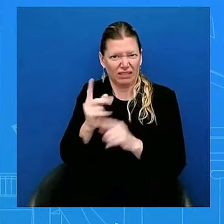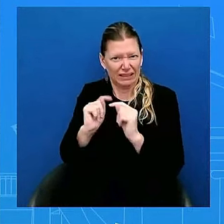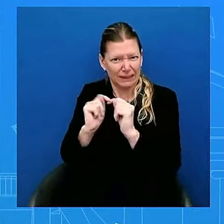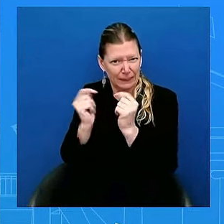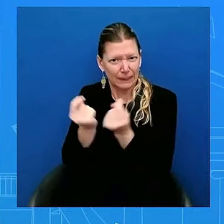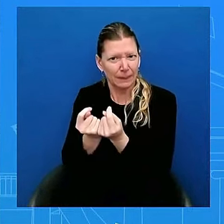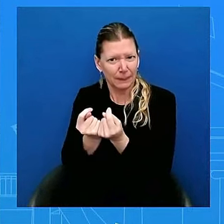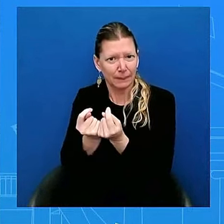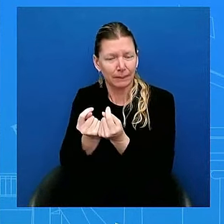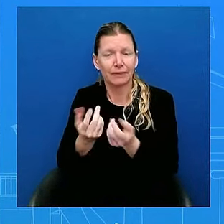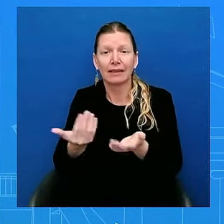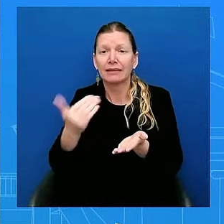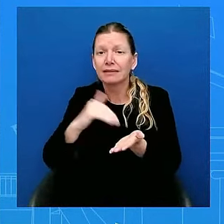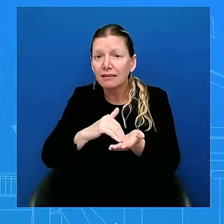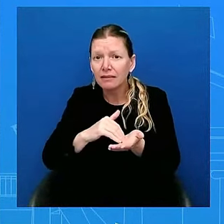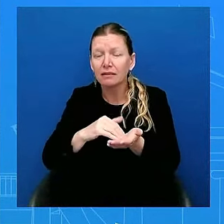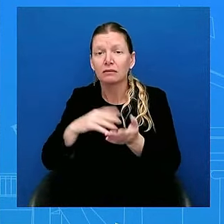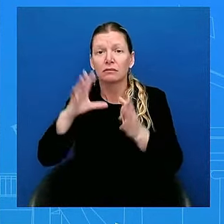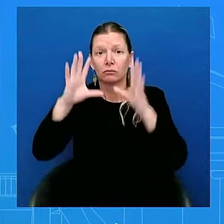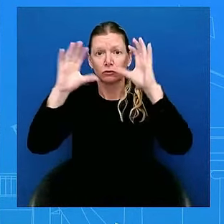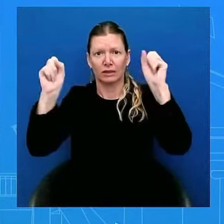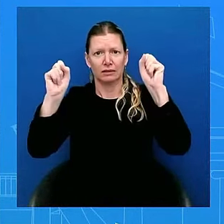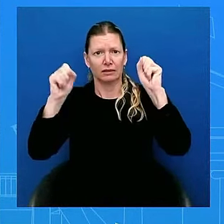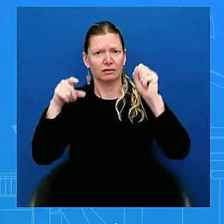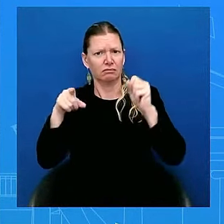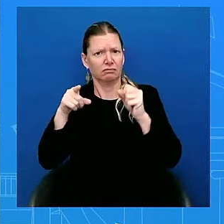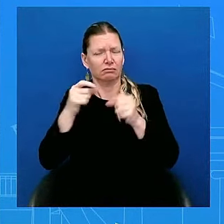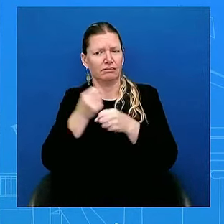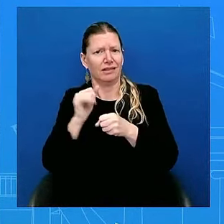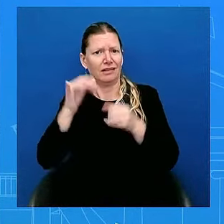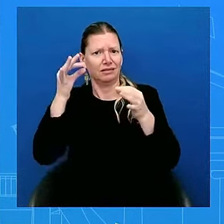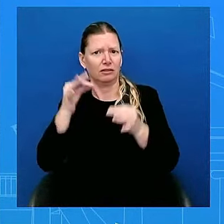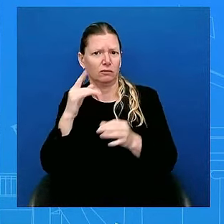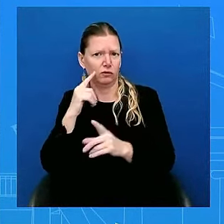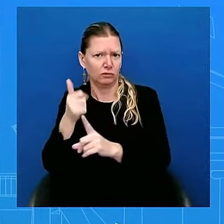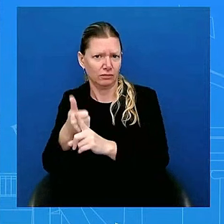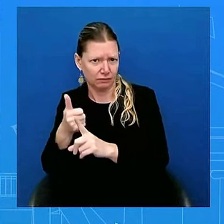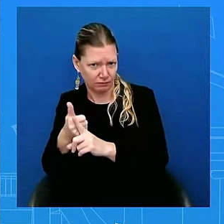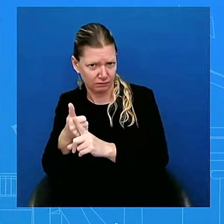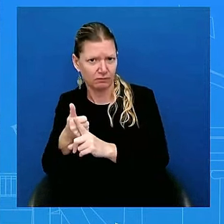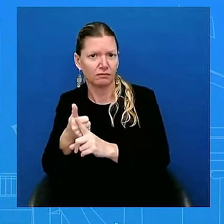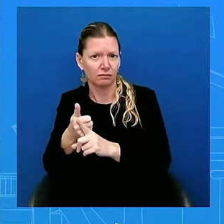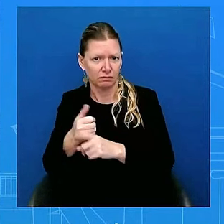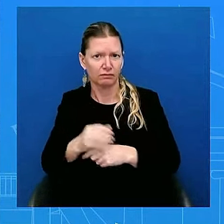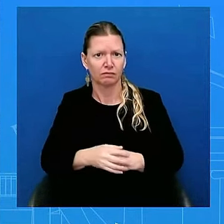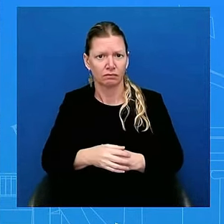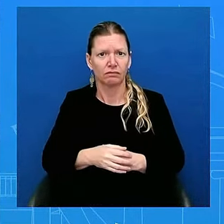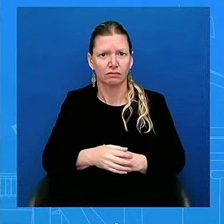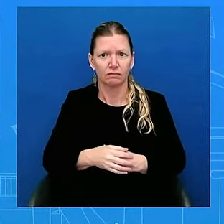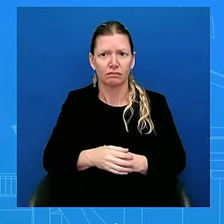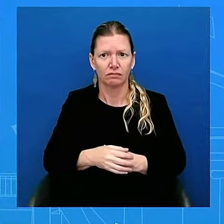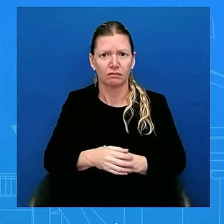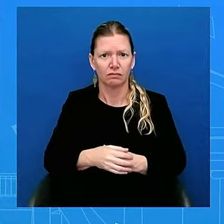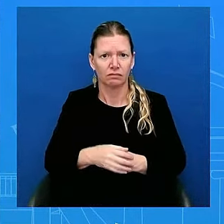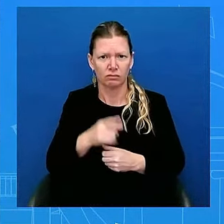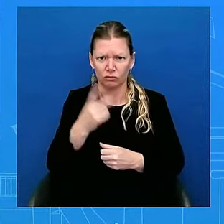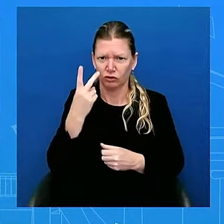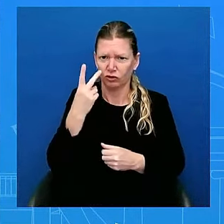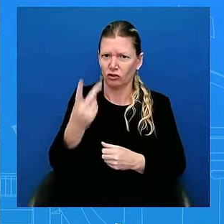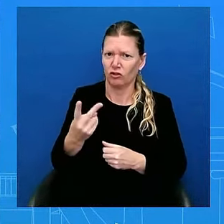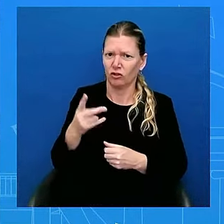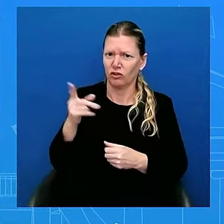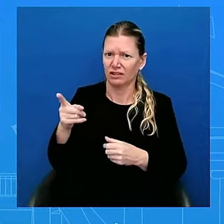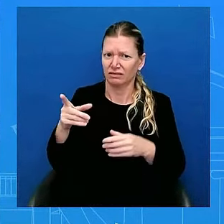proud to have made that decision. I know so. You saw it in what he has been able to say since Sunday.